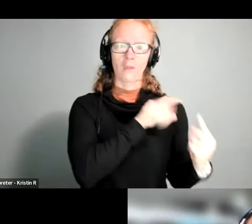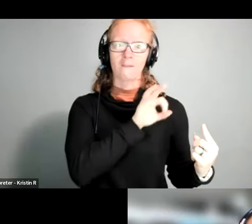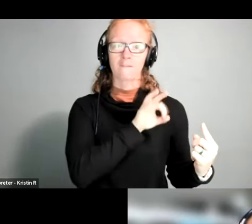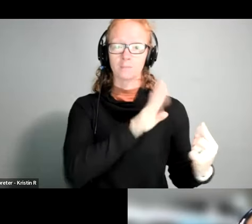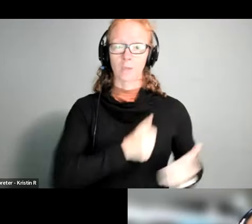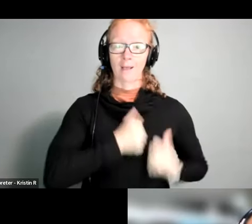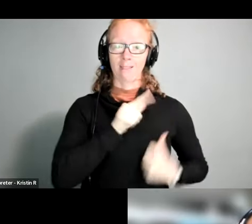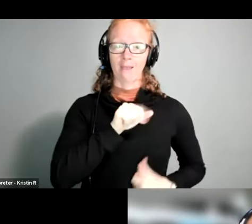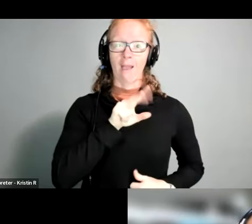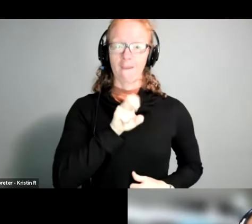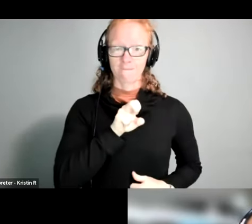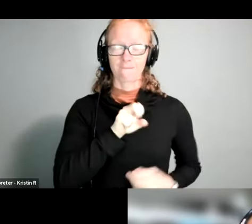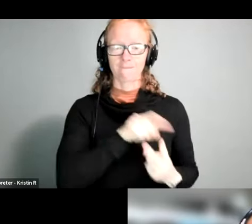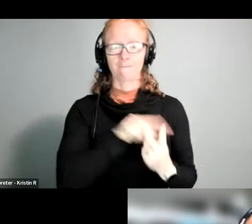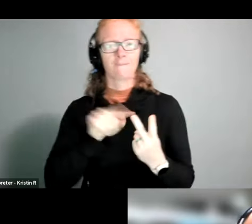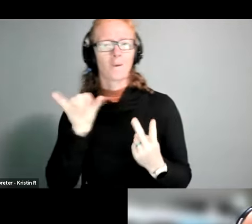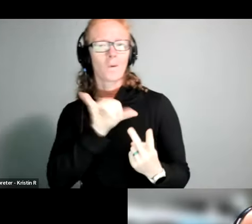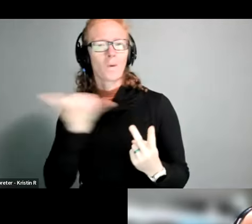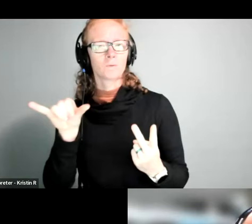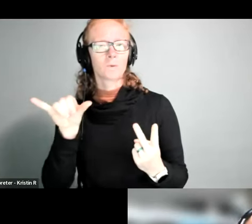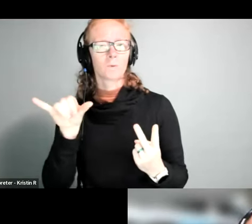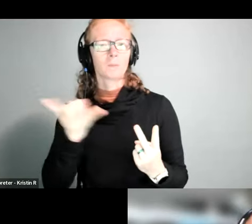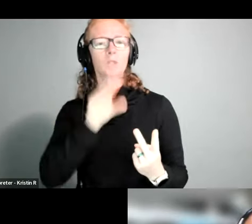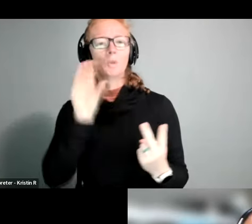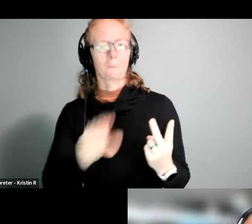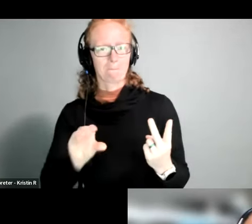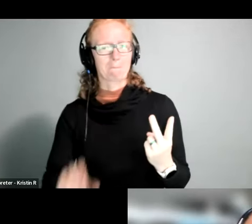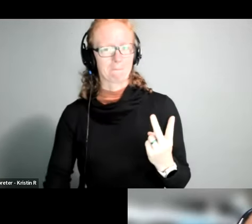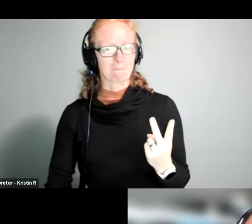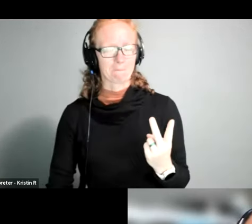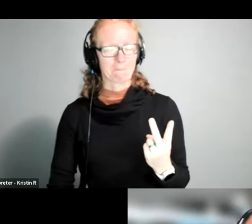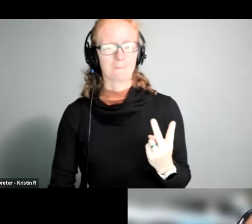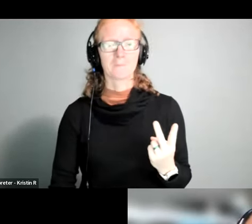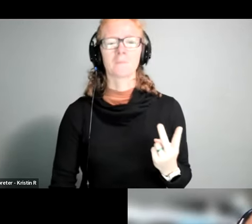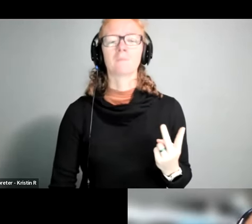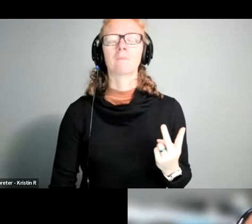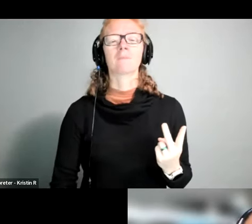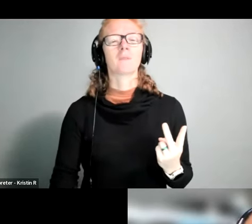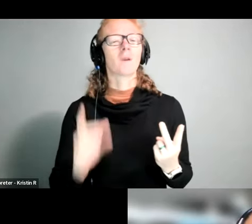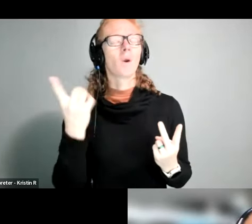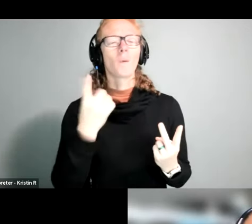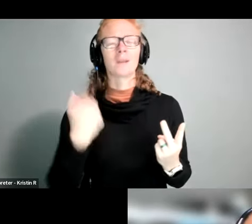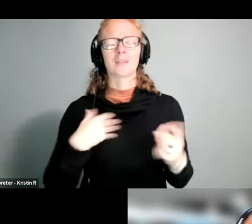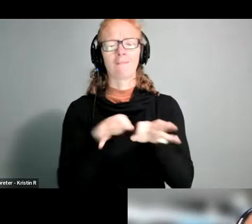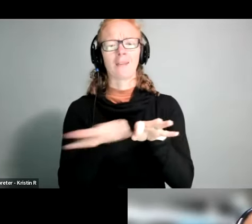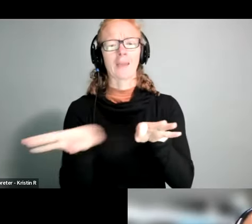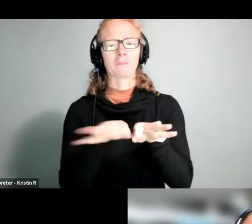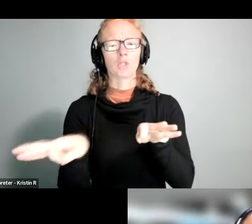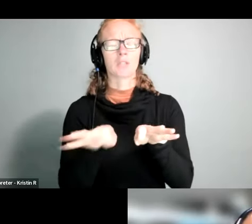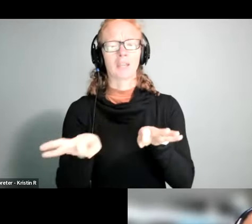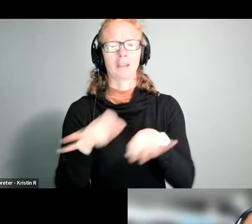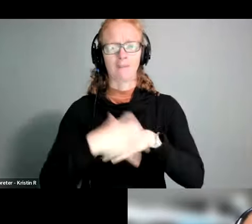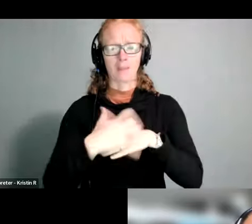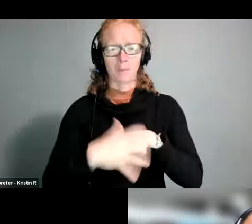live and also on zoom and as always we have closed captioning of today's event